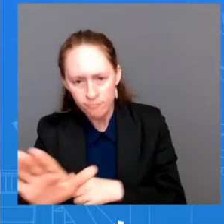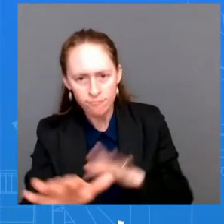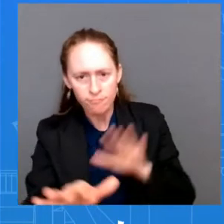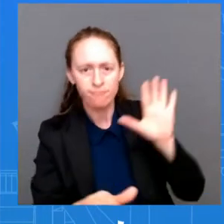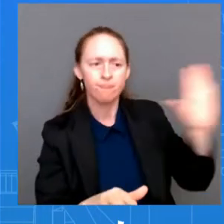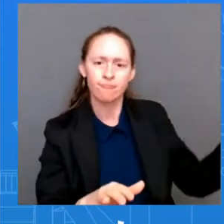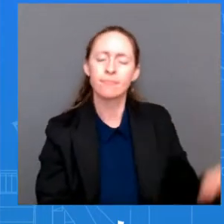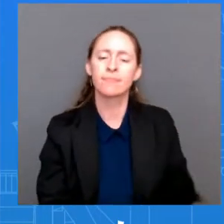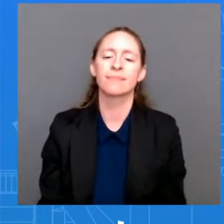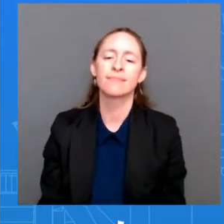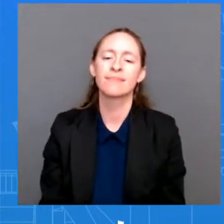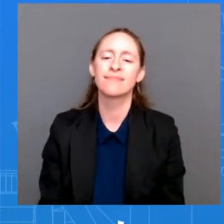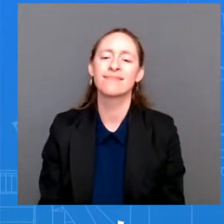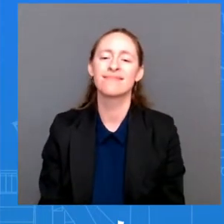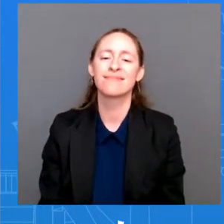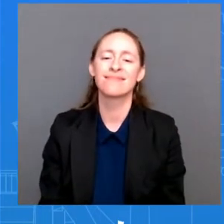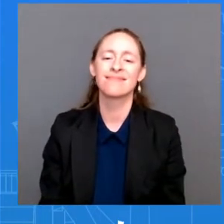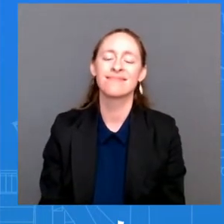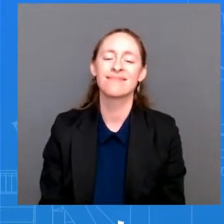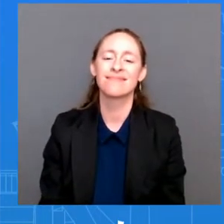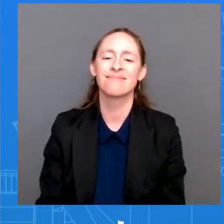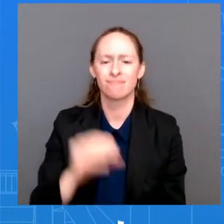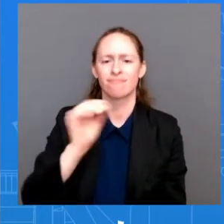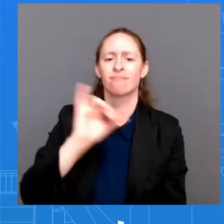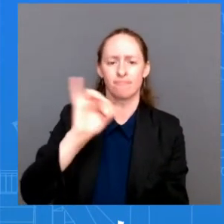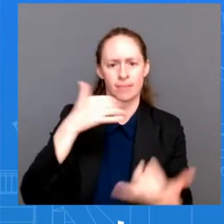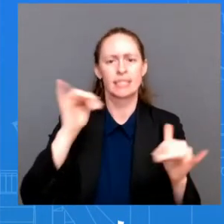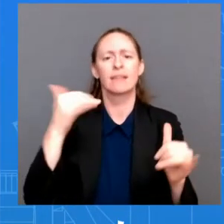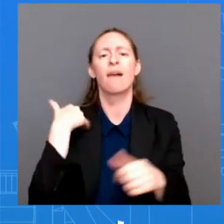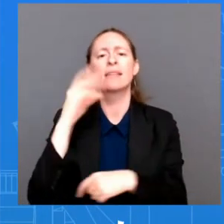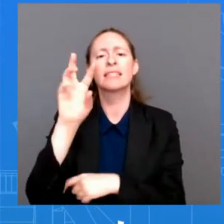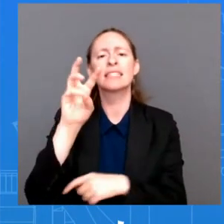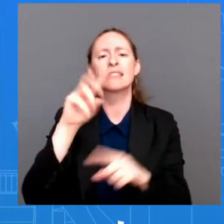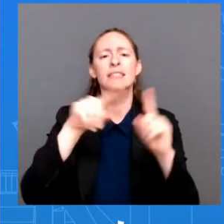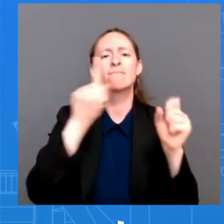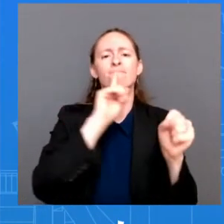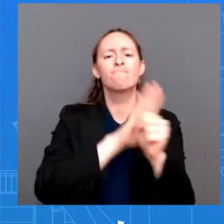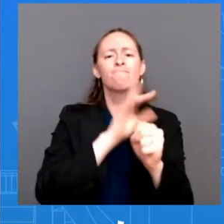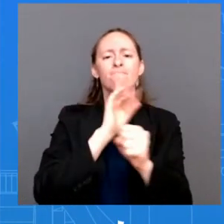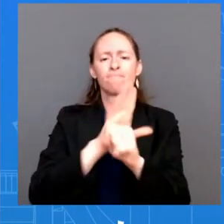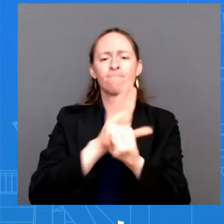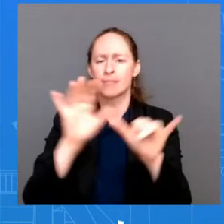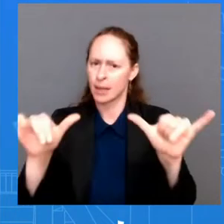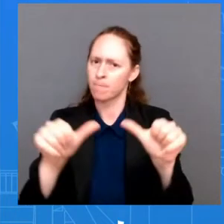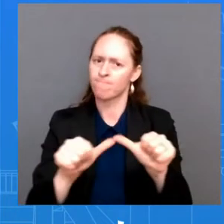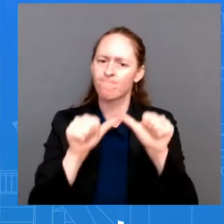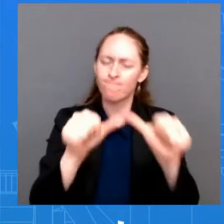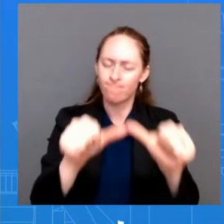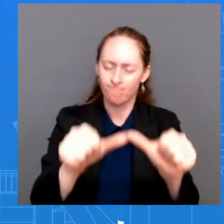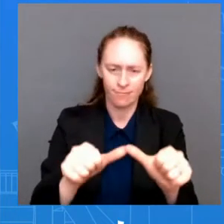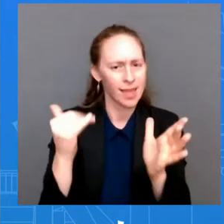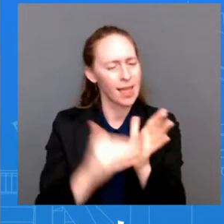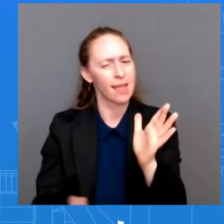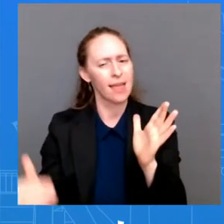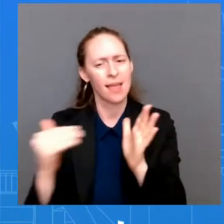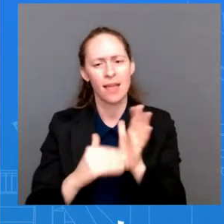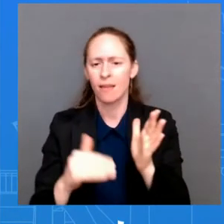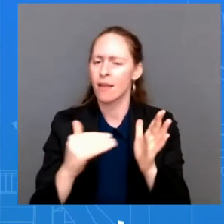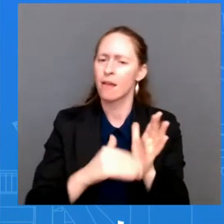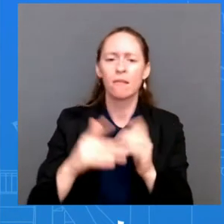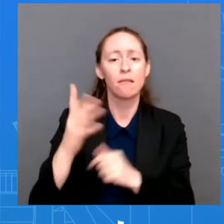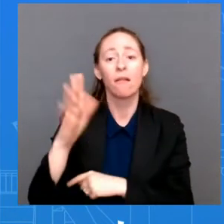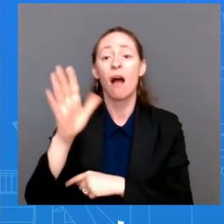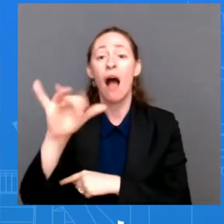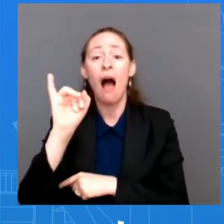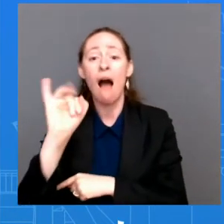We have said we have repeatedly said that we oppose any unilateral changes to the status quo from either side.